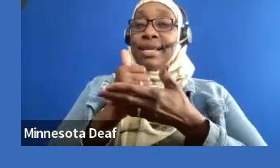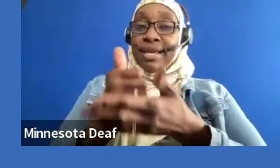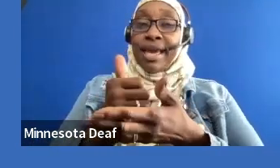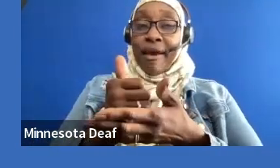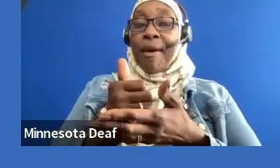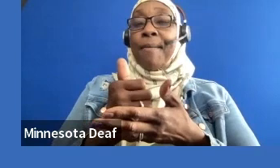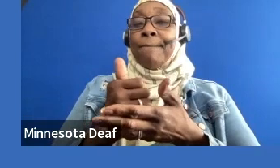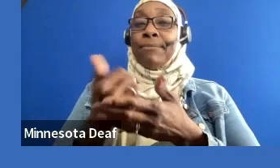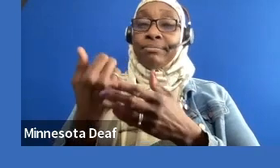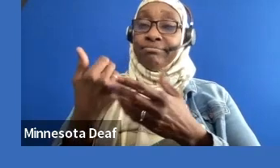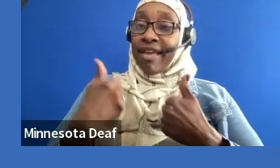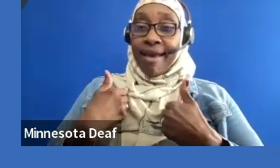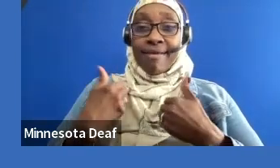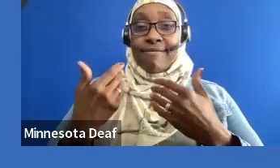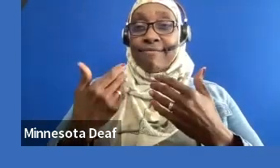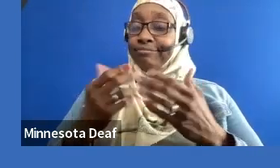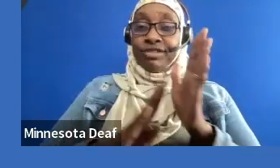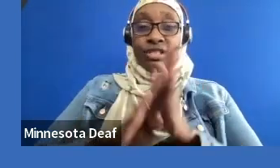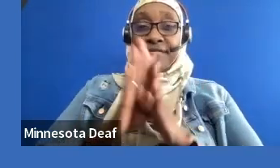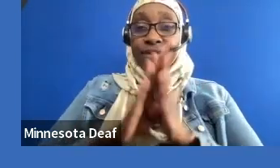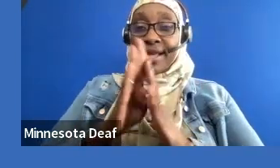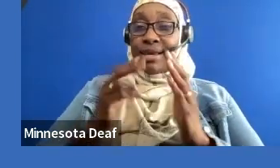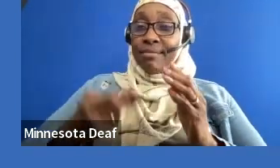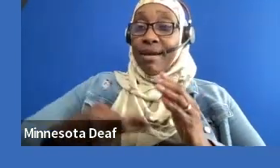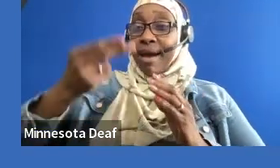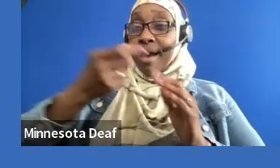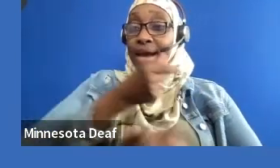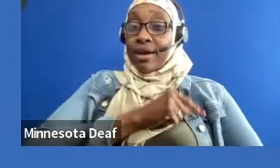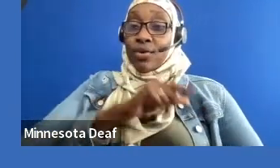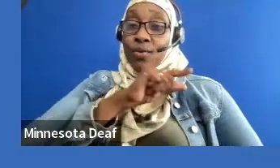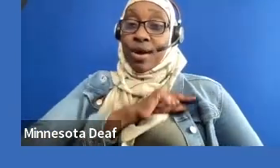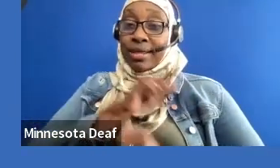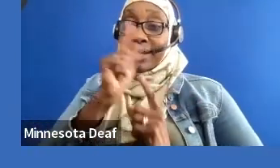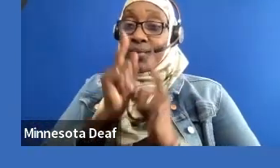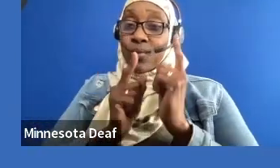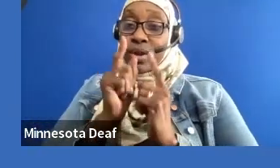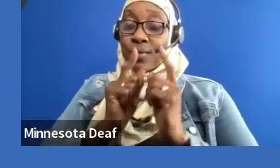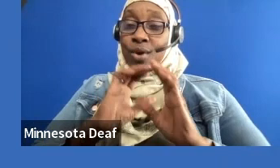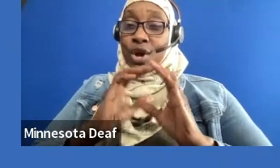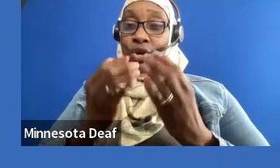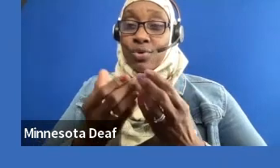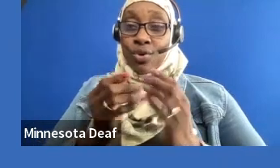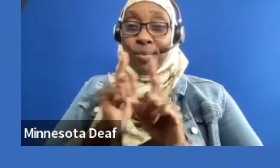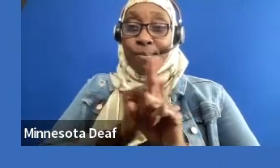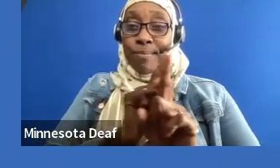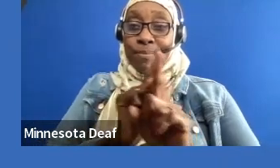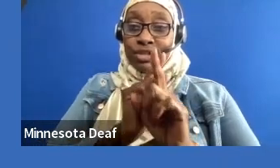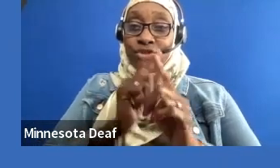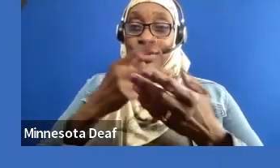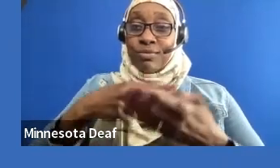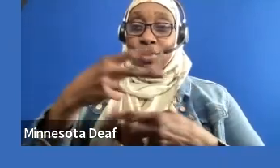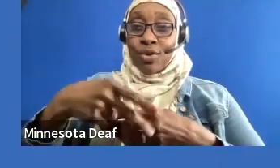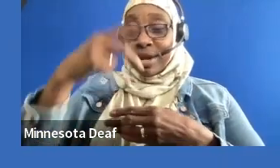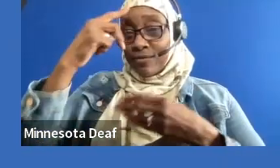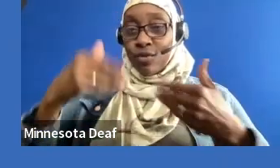mentoring programs where they care for youth with disabilities. Thank you so much, Mel, for being present